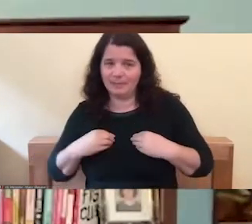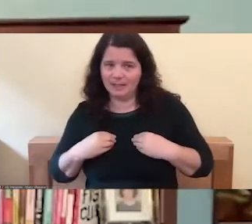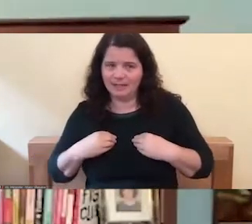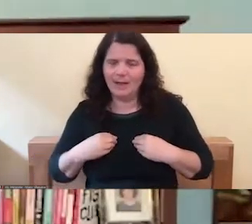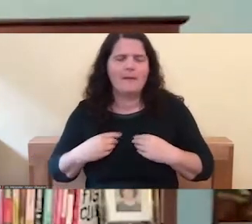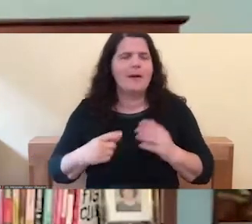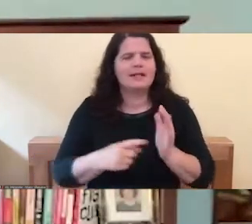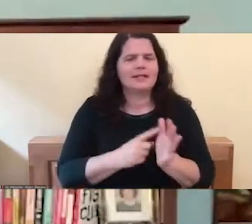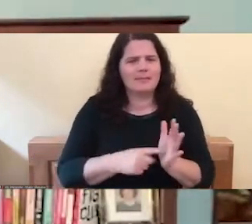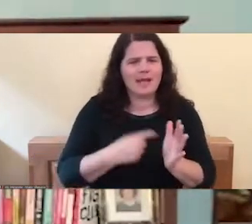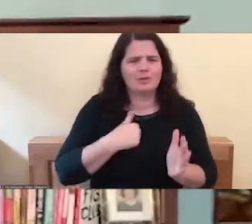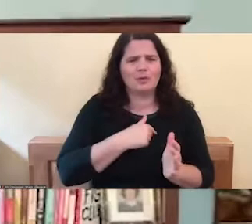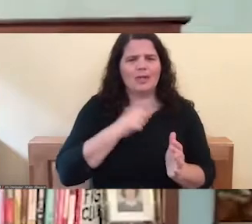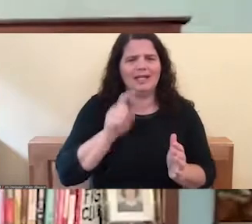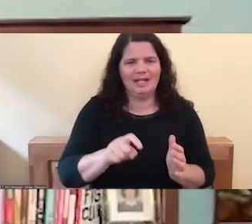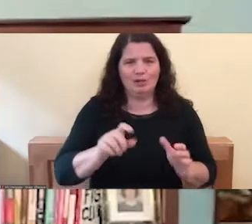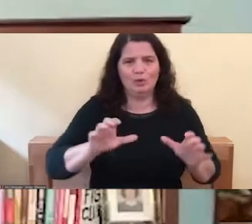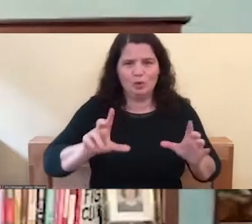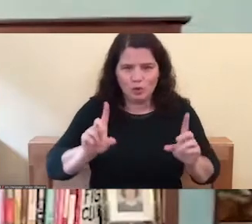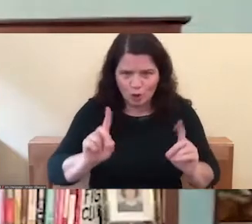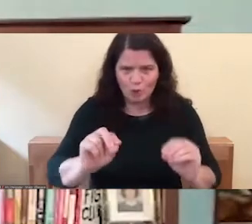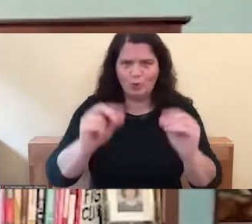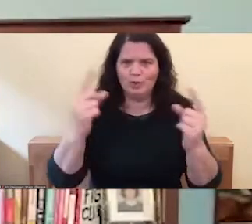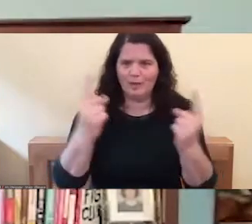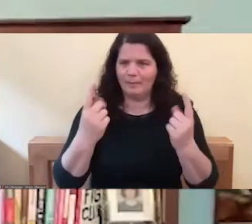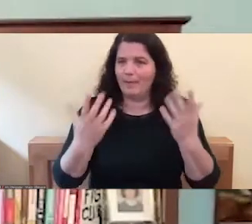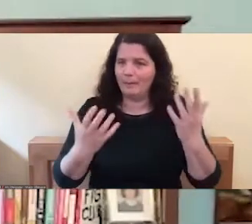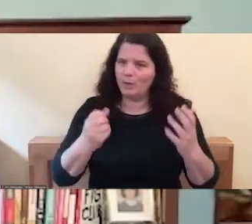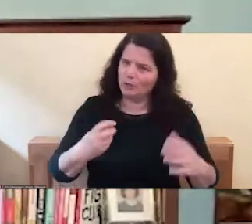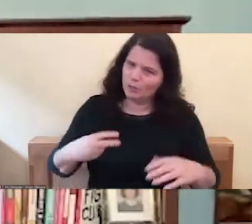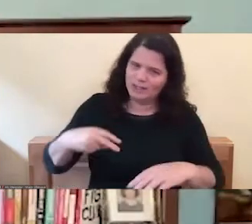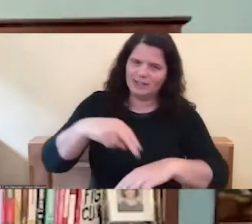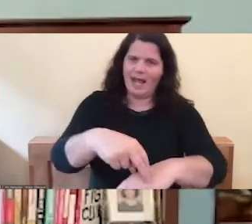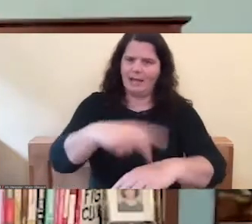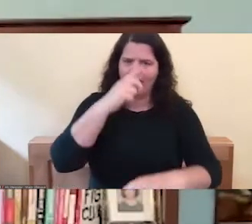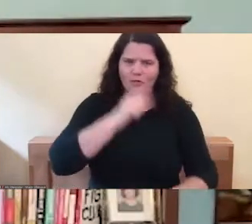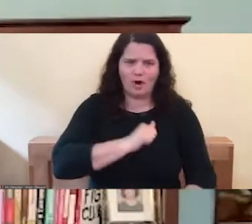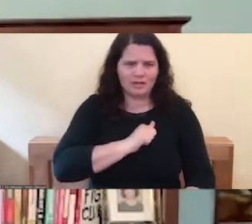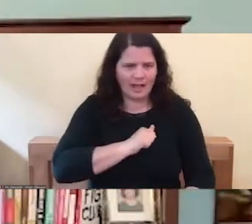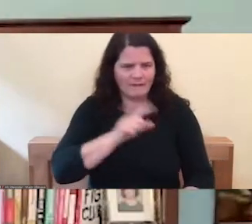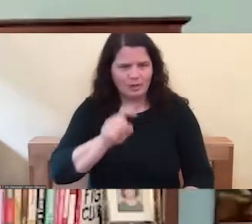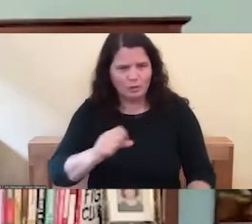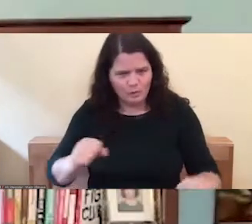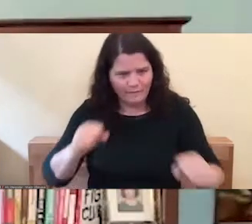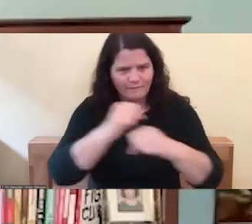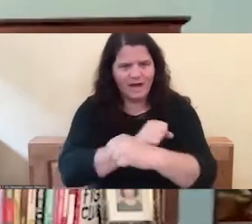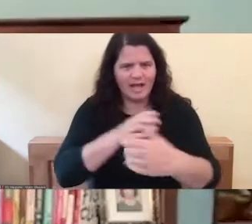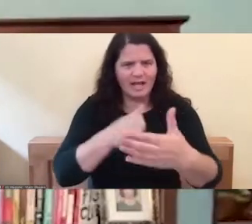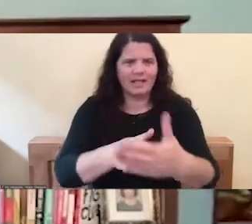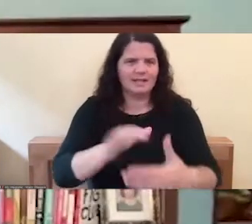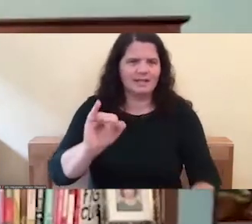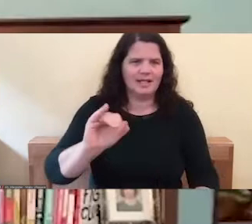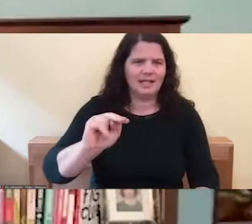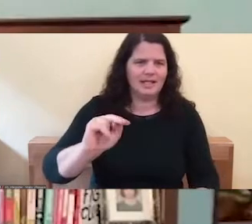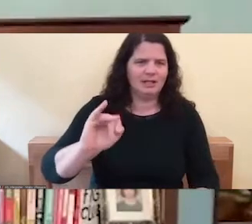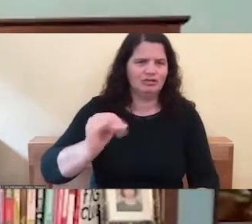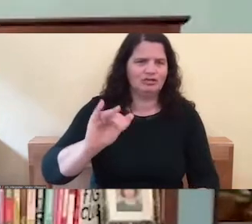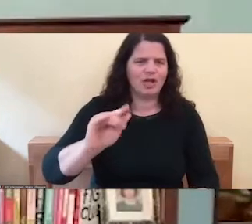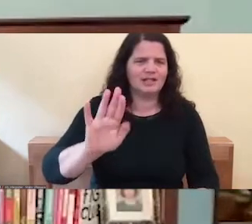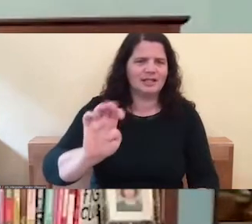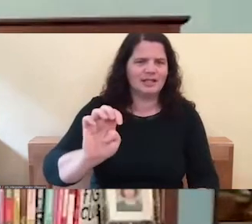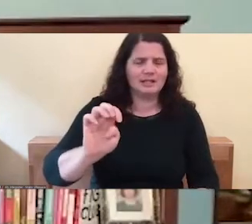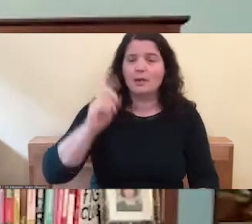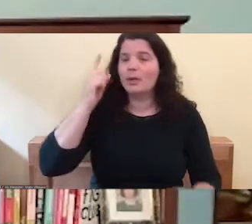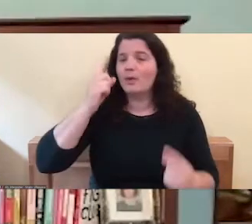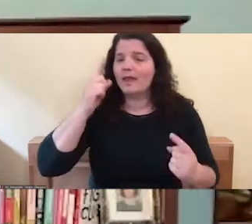We may need to, like, stand up for ourselves. We may need to fight injustice. I mean, look at the Me Too movement, the Black Lives